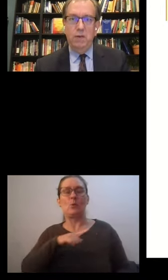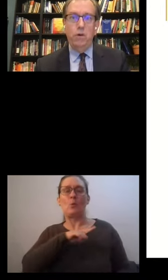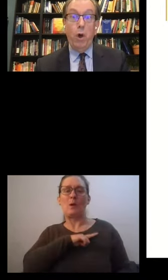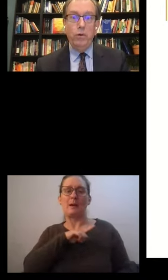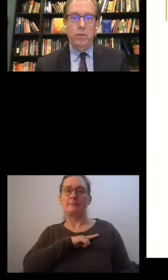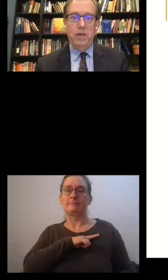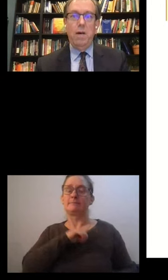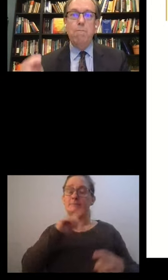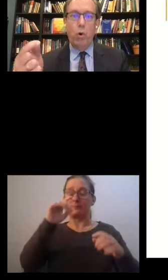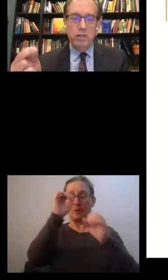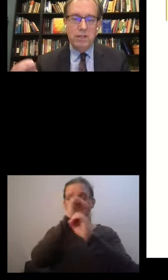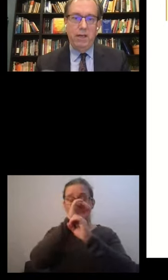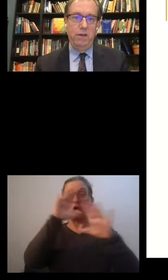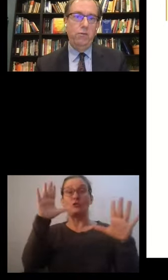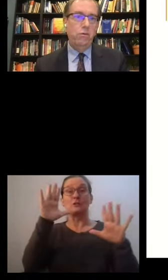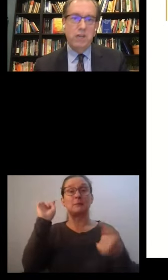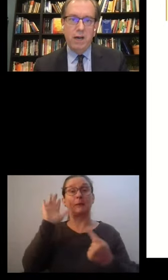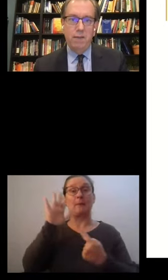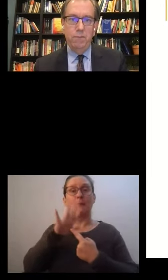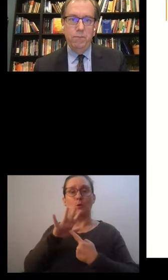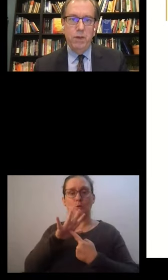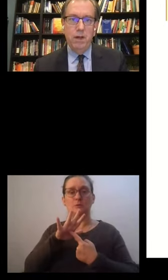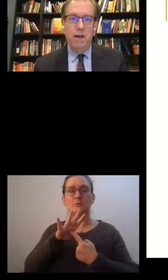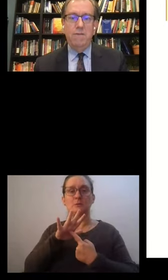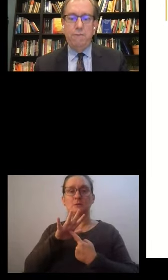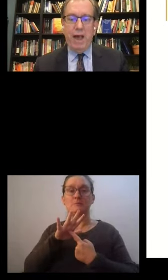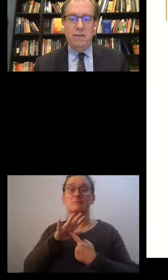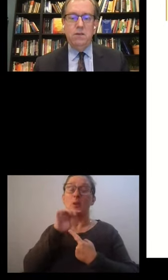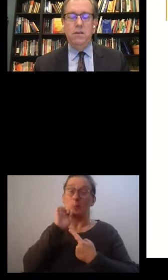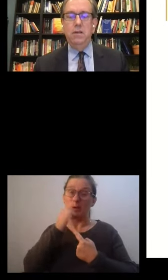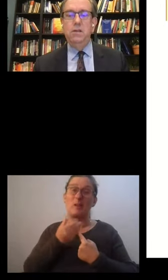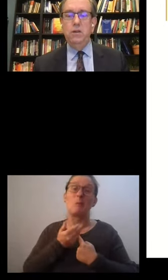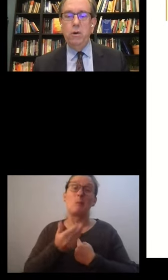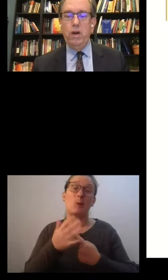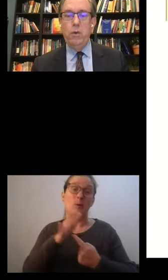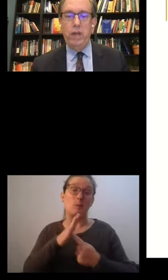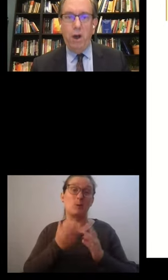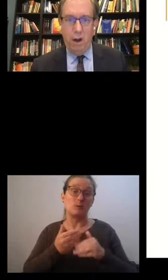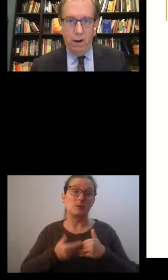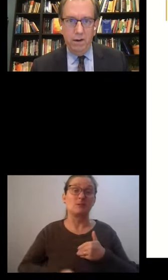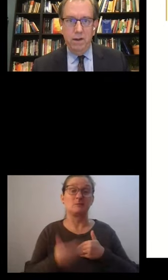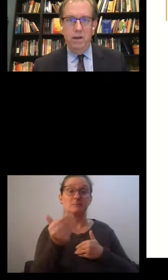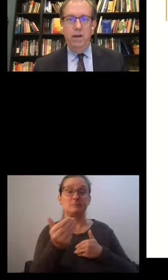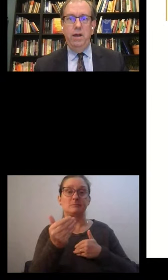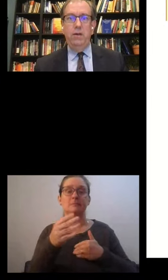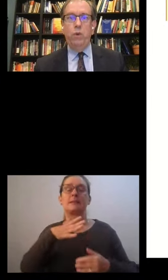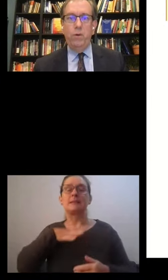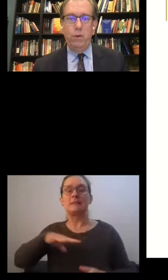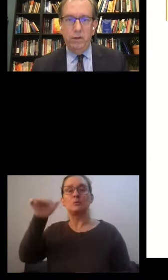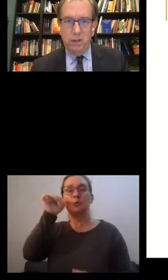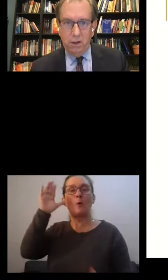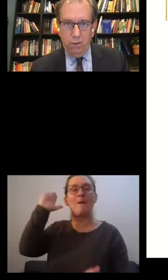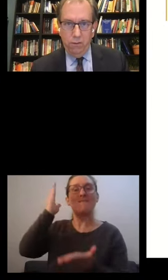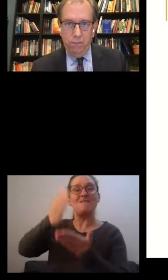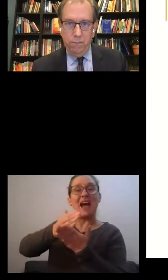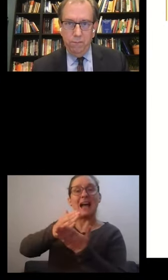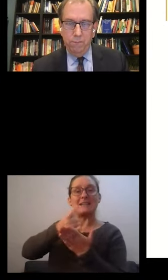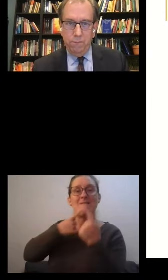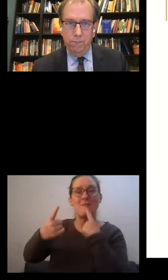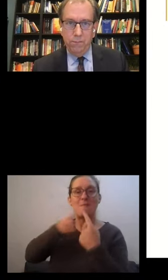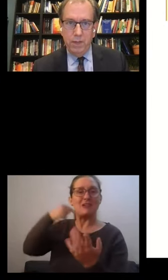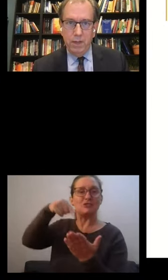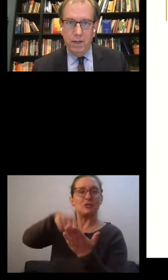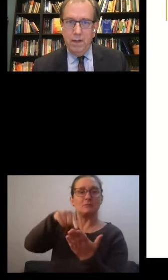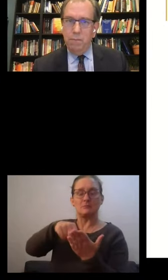important and will only become more salient through time. Facts are needed to know where we are and where we want to go.